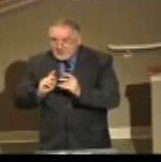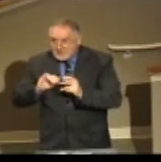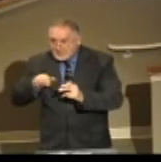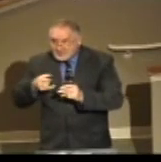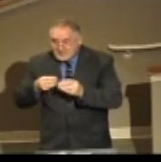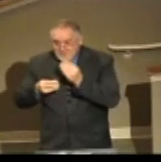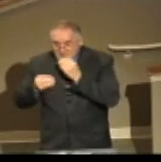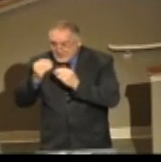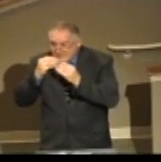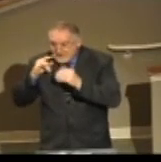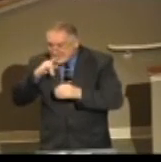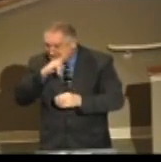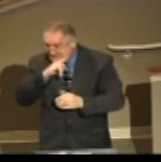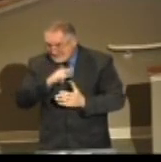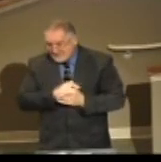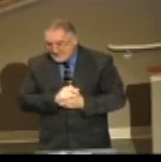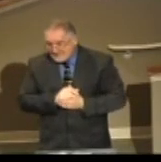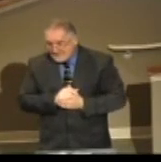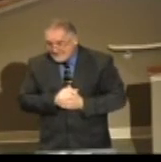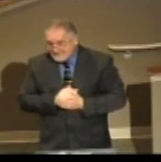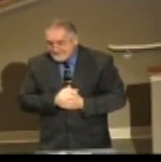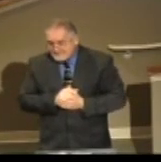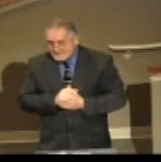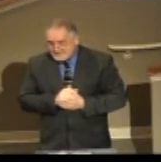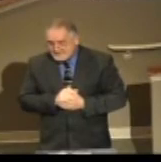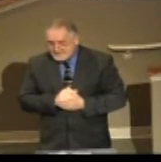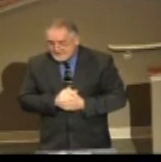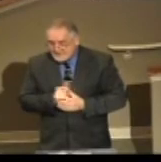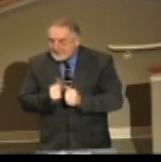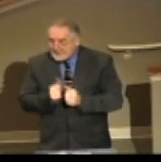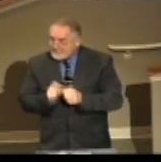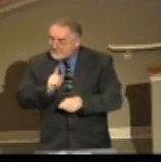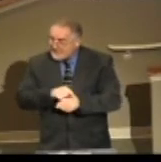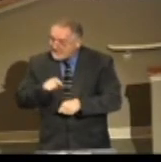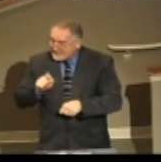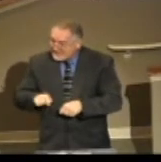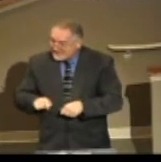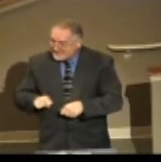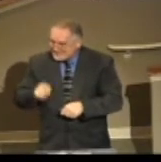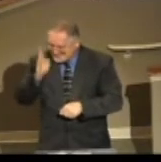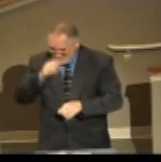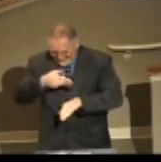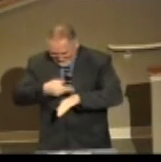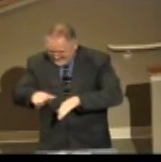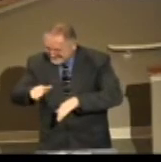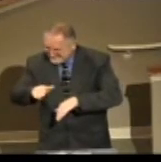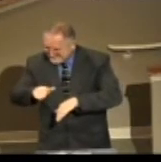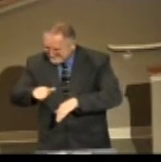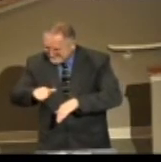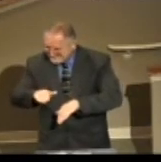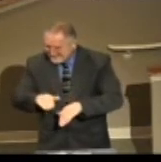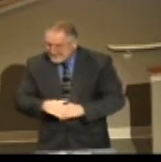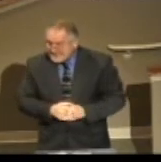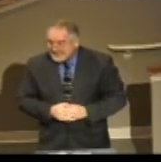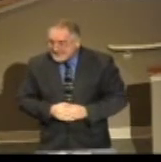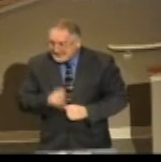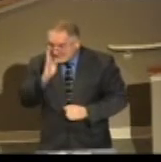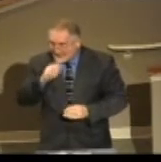But it came every time we needed it. Every time we needed it, it came. What I'm saying, young people, is this.